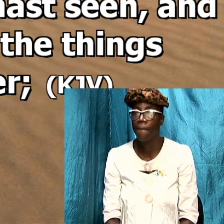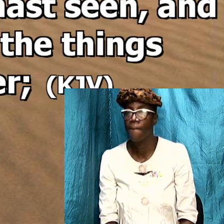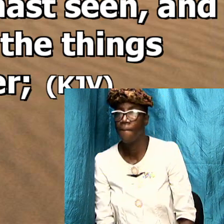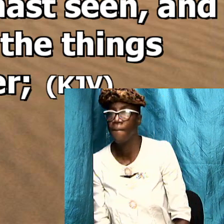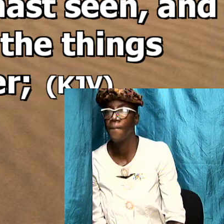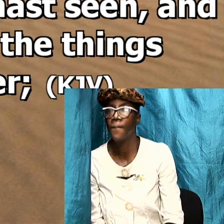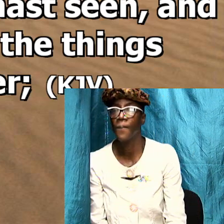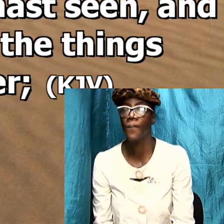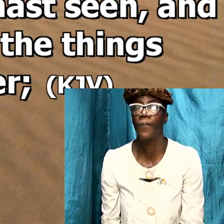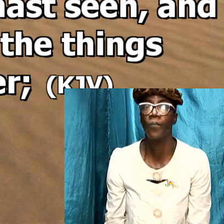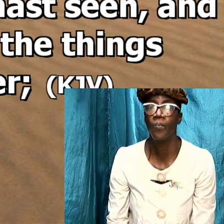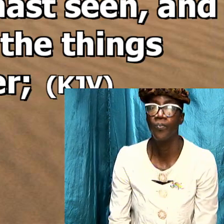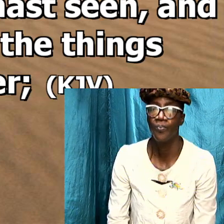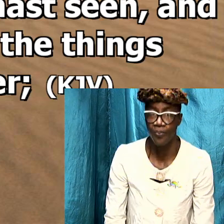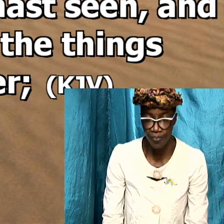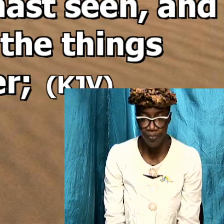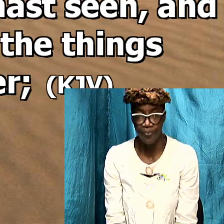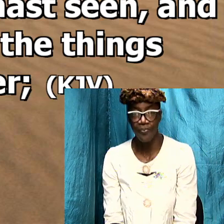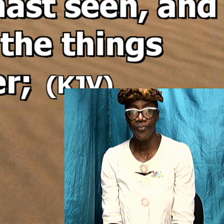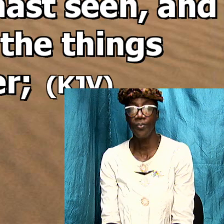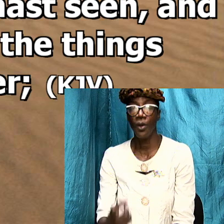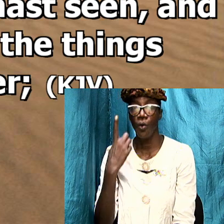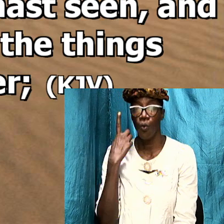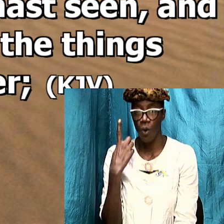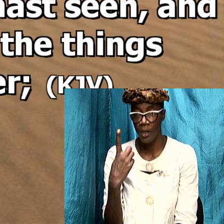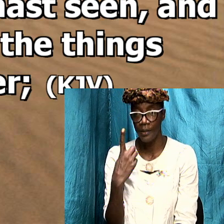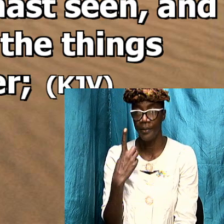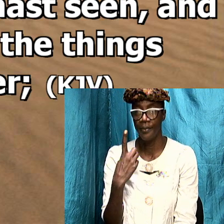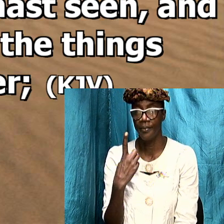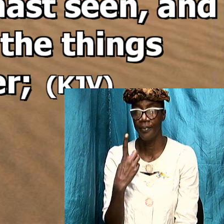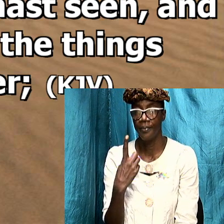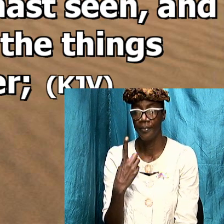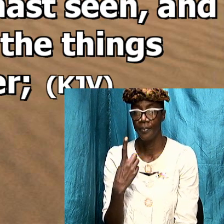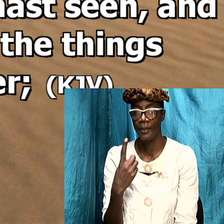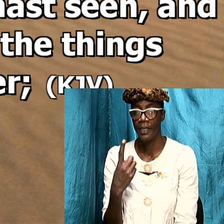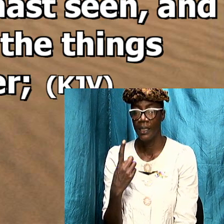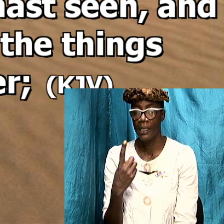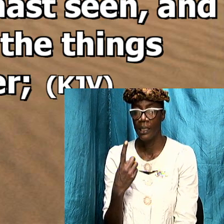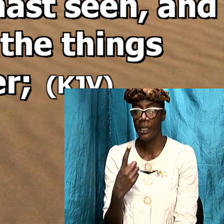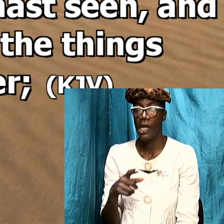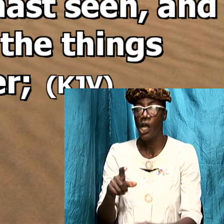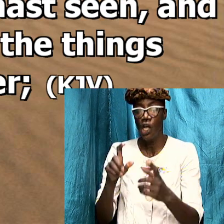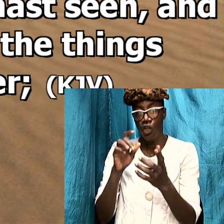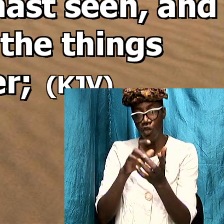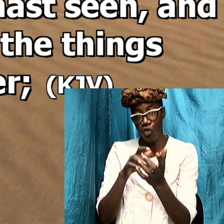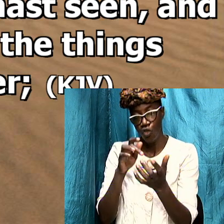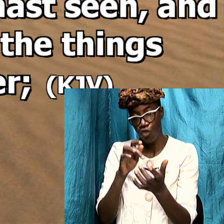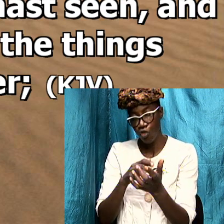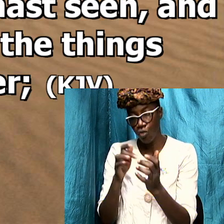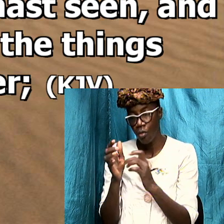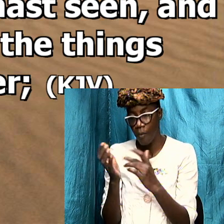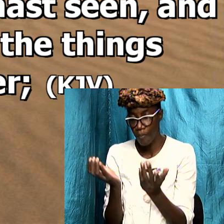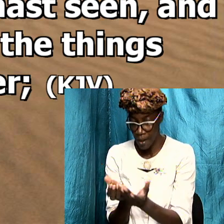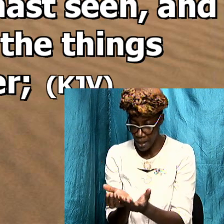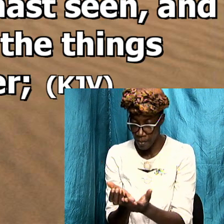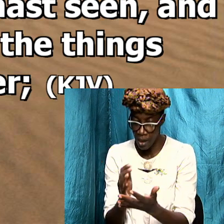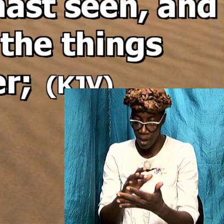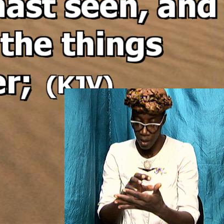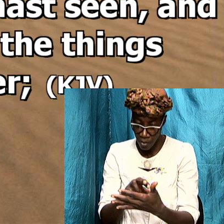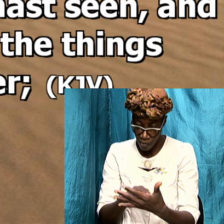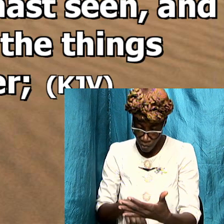revelation a little bit deeper one scriptures must interpret scriptures